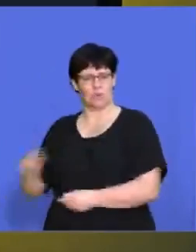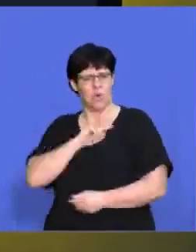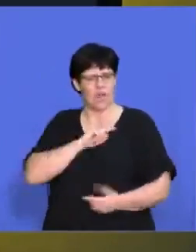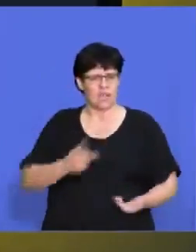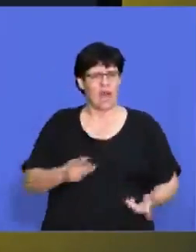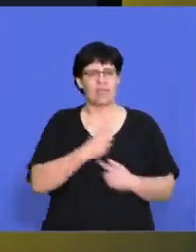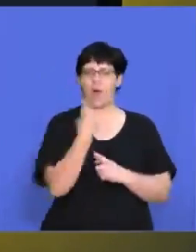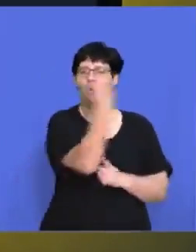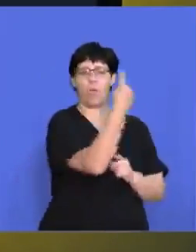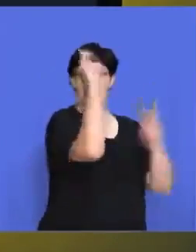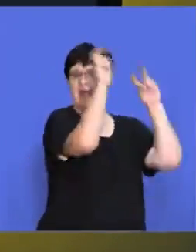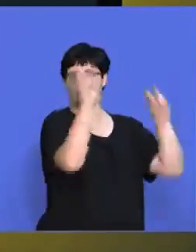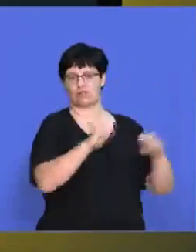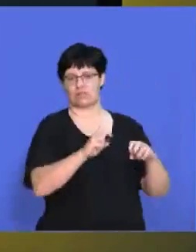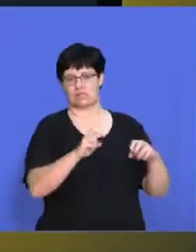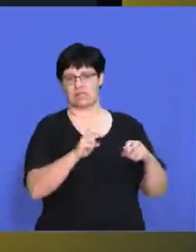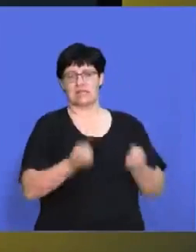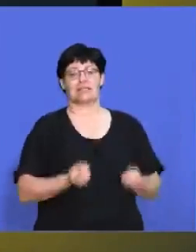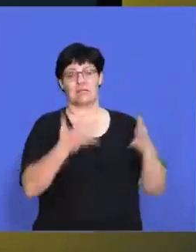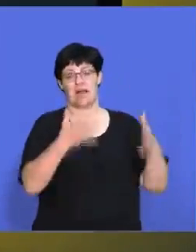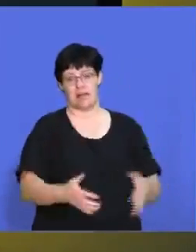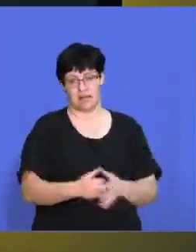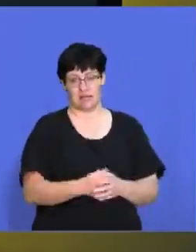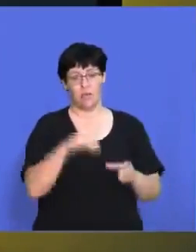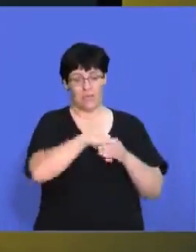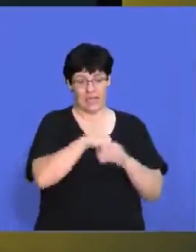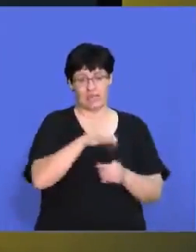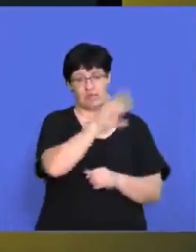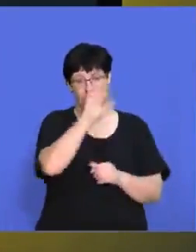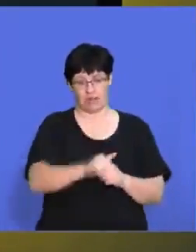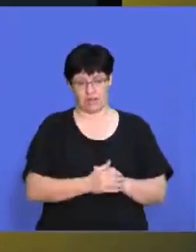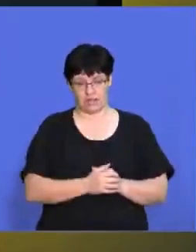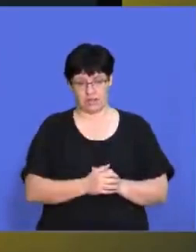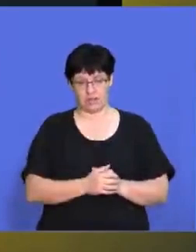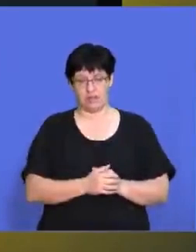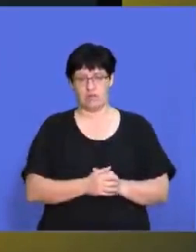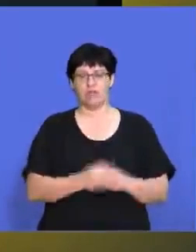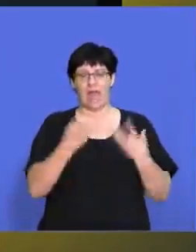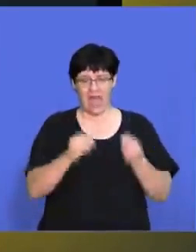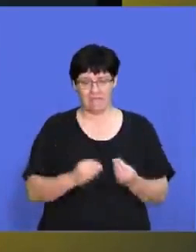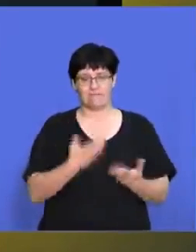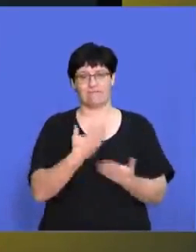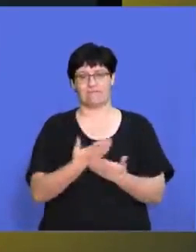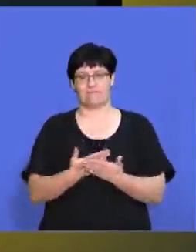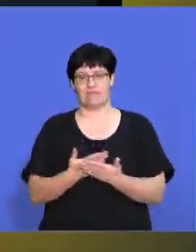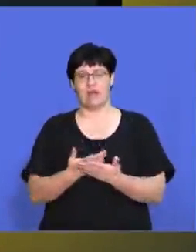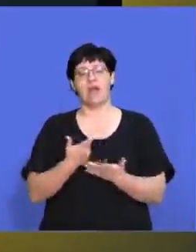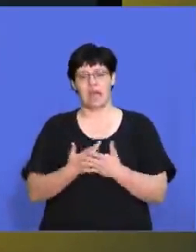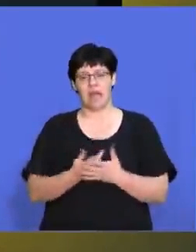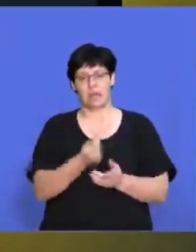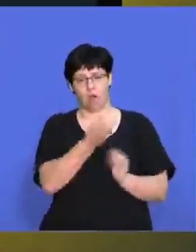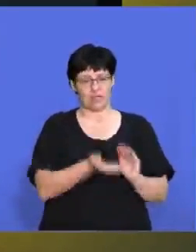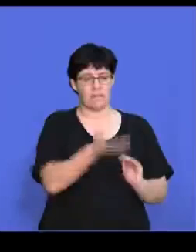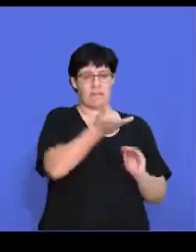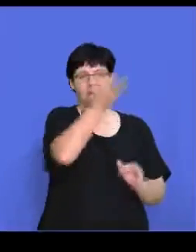electricity supplier in South Africa. So the more